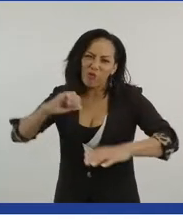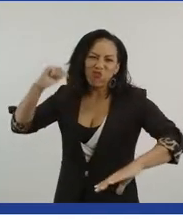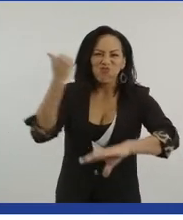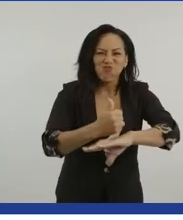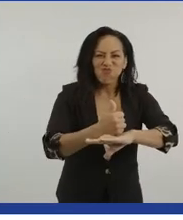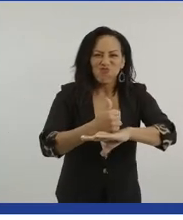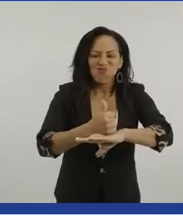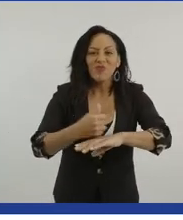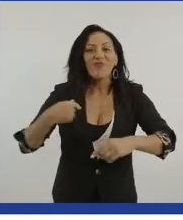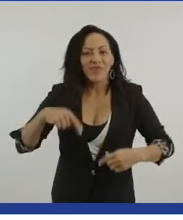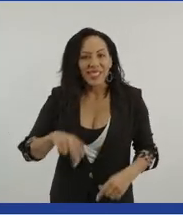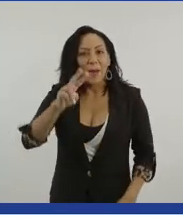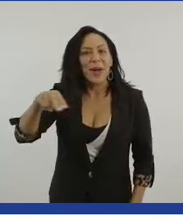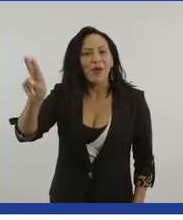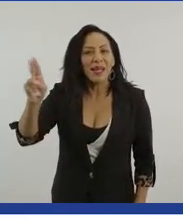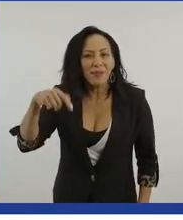champion.